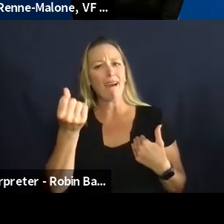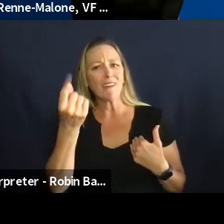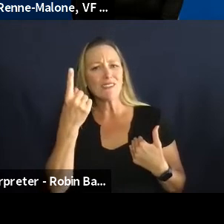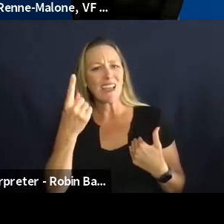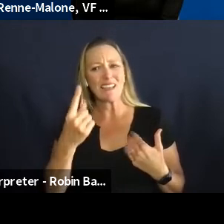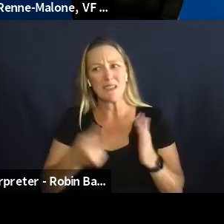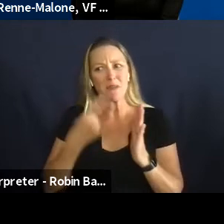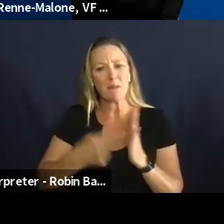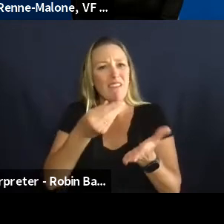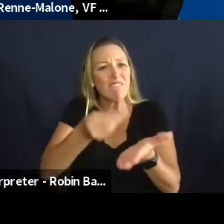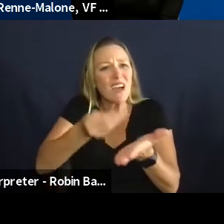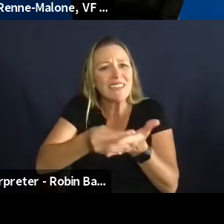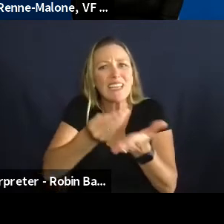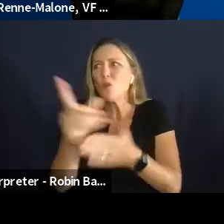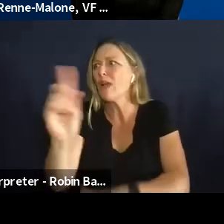find funding